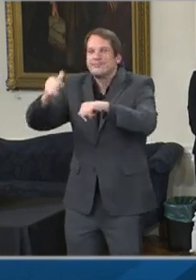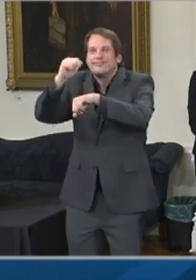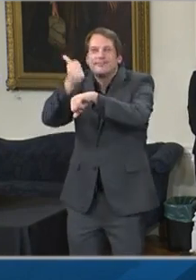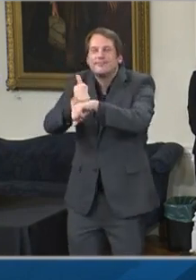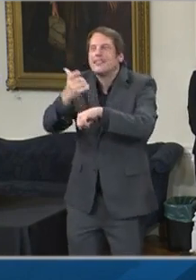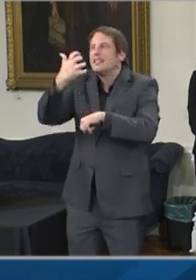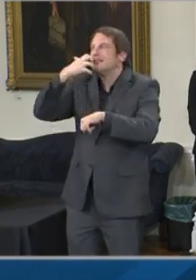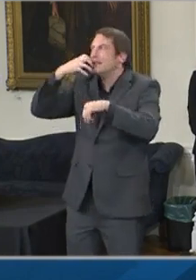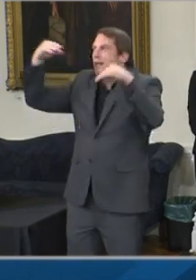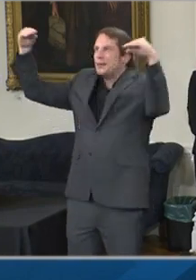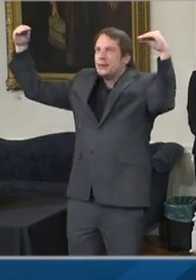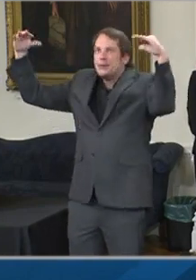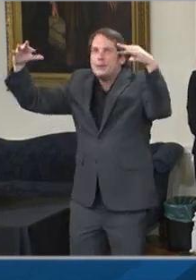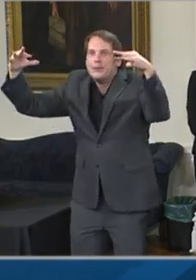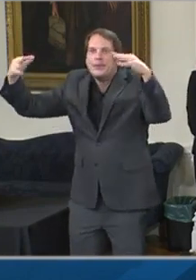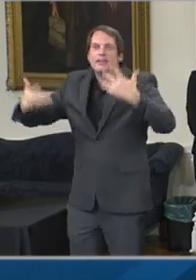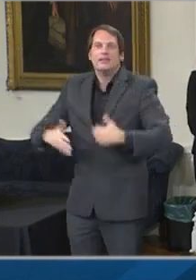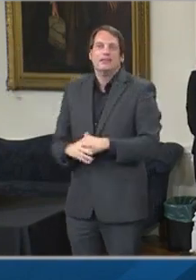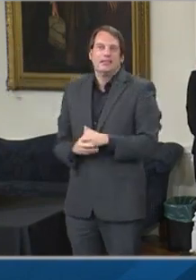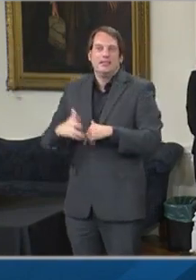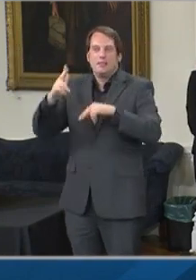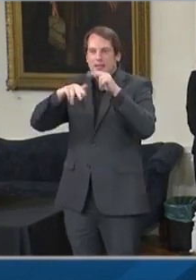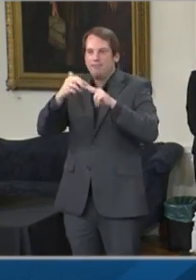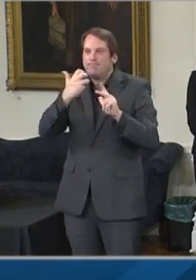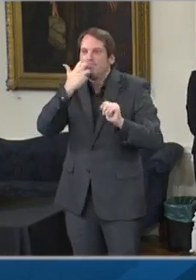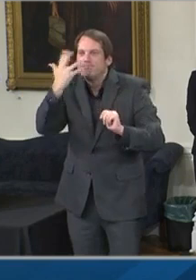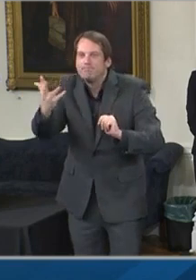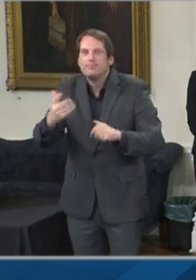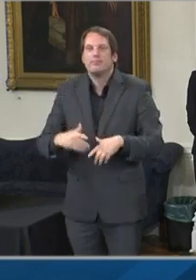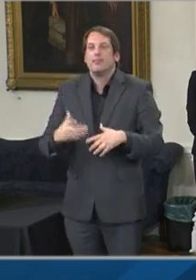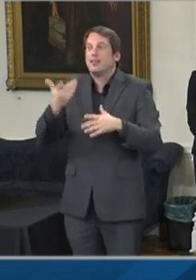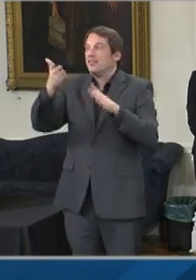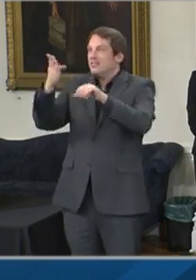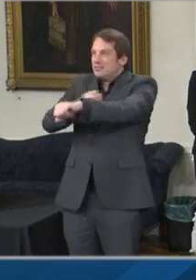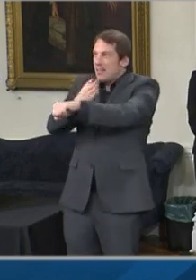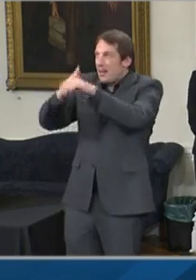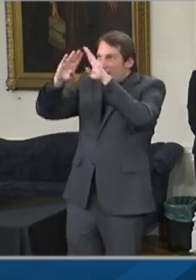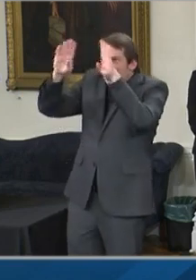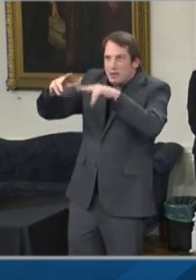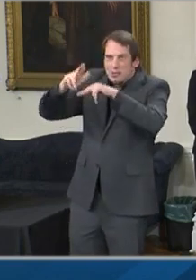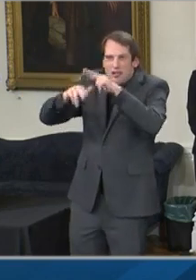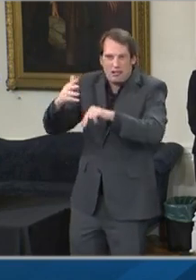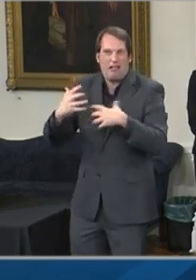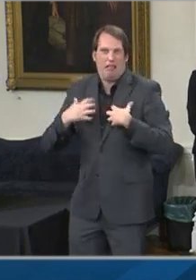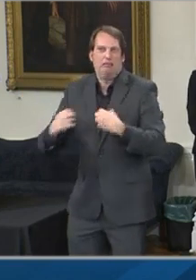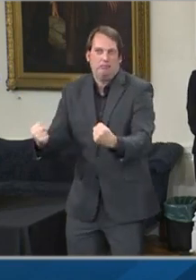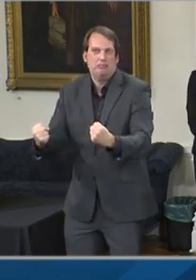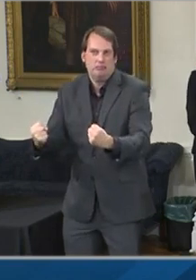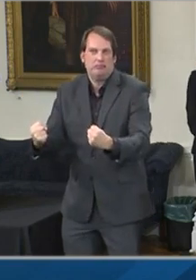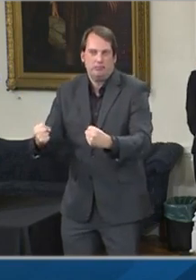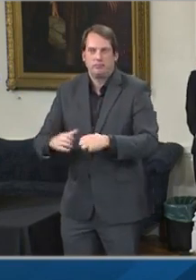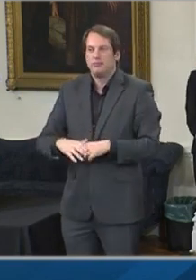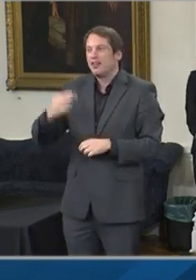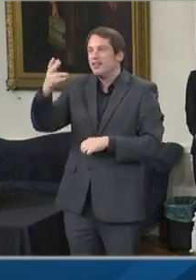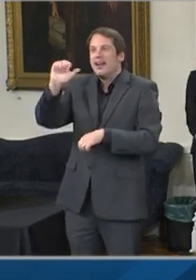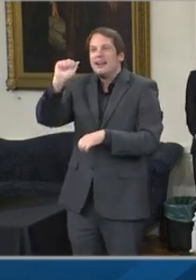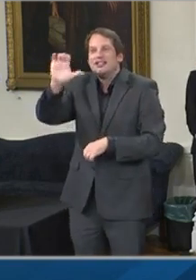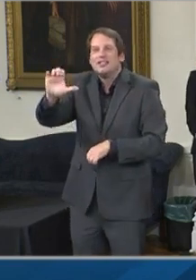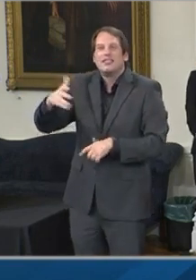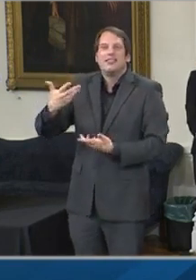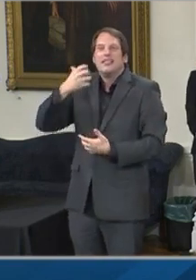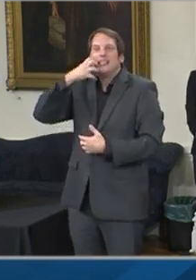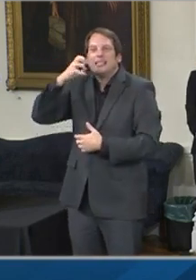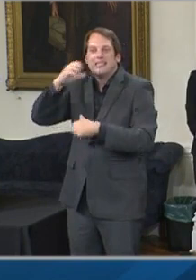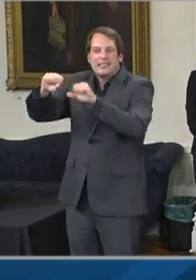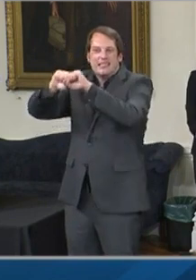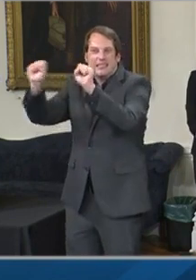and health improvements including HVAC filtration systems and sanitation services. It will